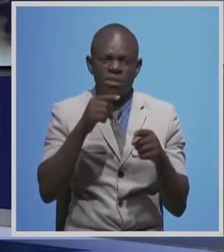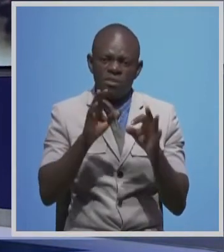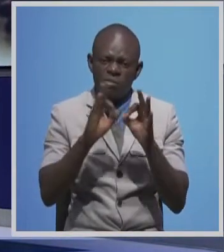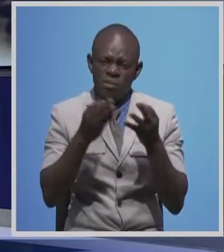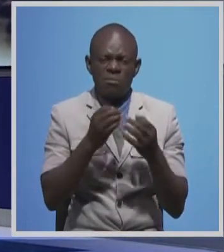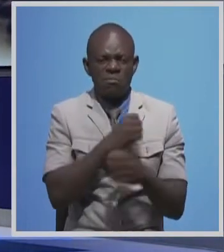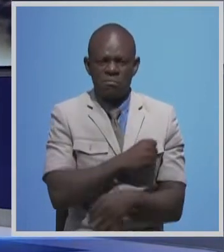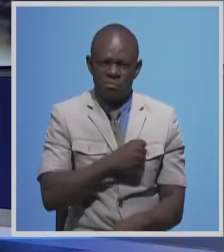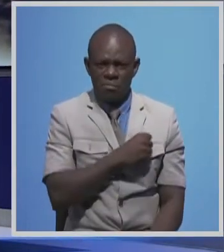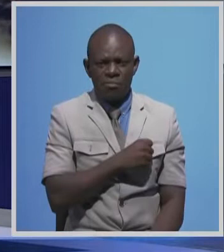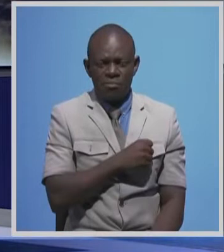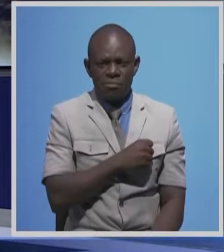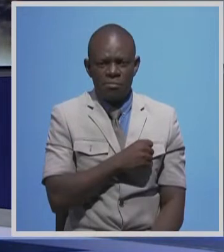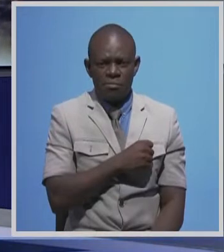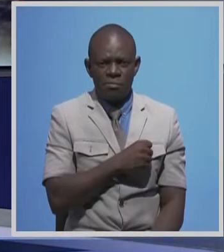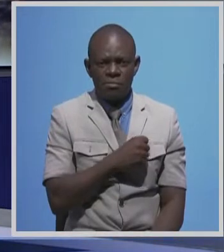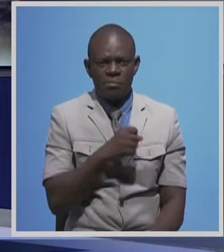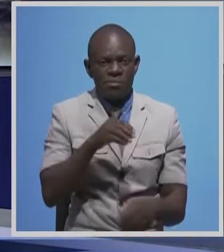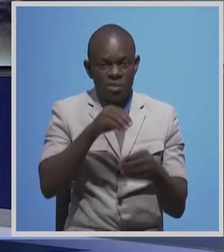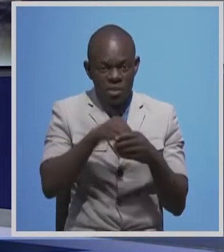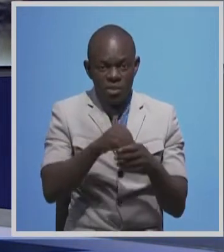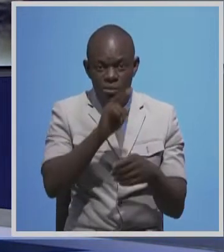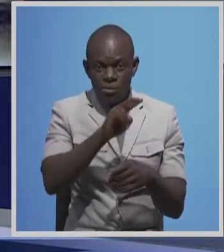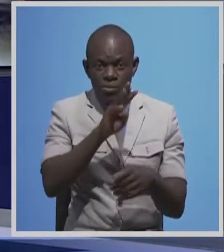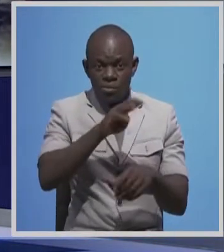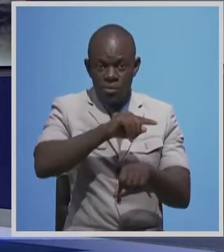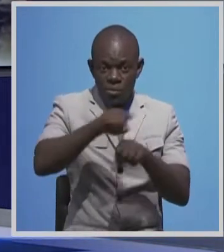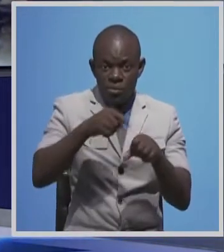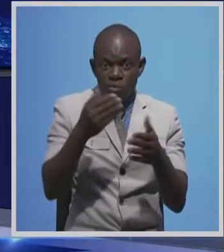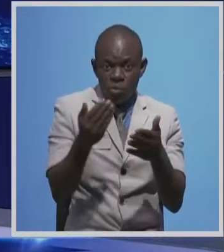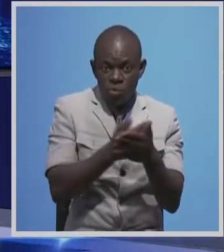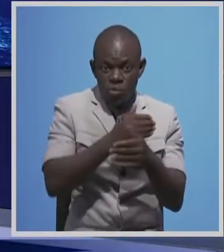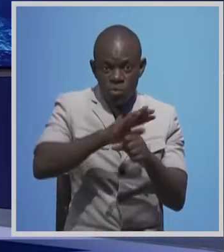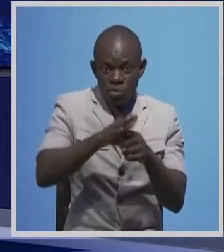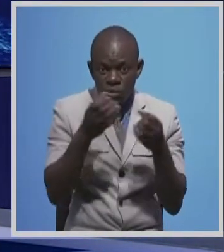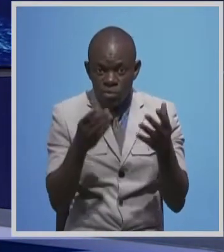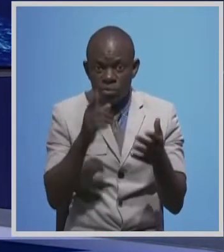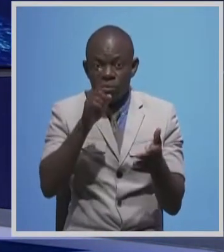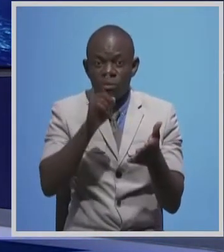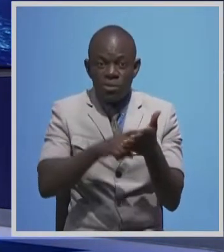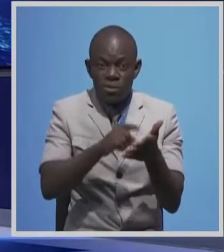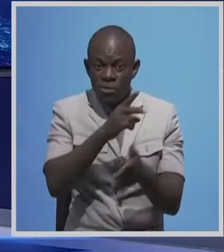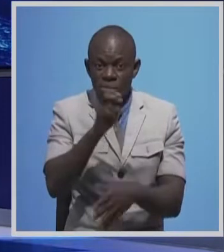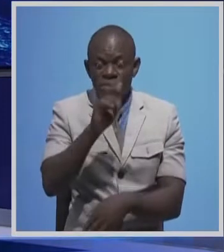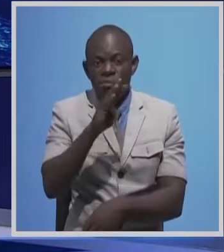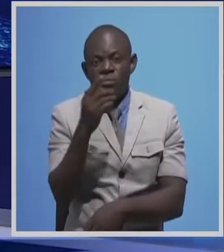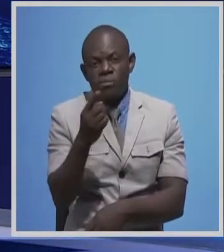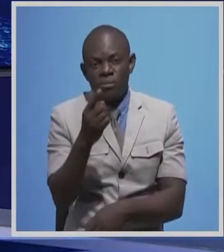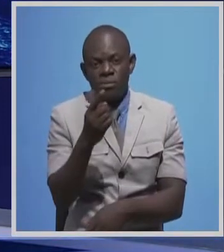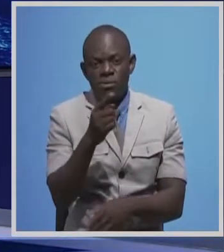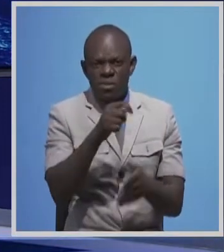Meanwhile, the country has in the last 24 hours recorded 1,241 COVID-19 cases out of 12